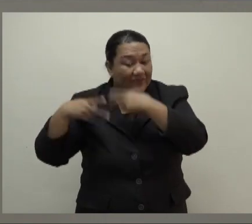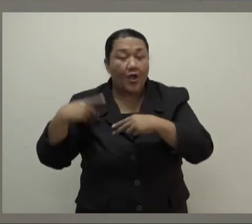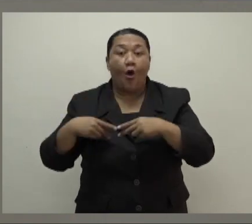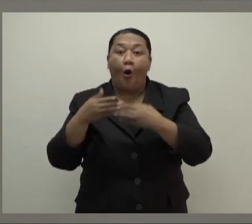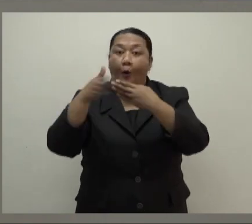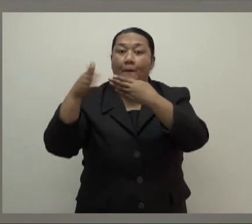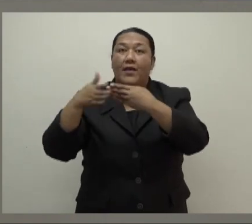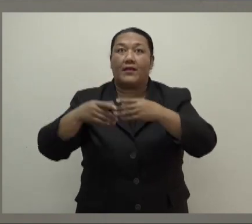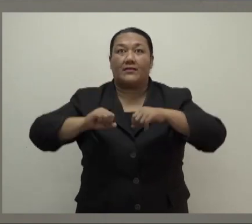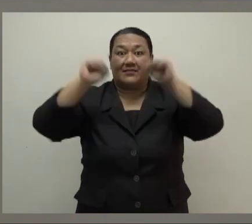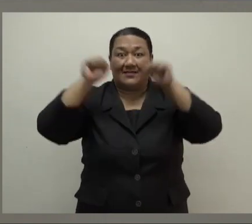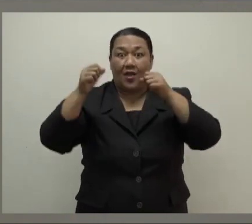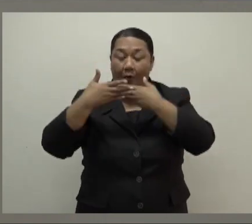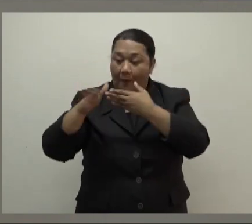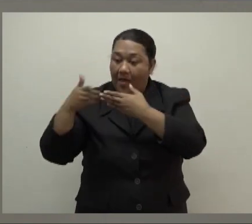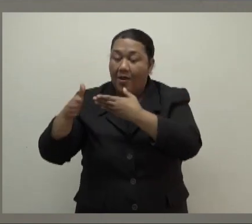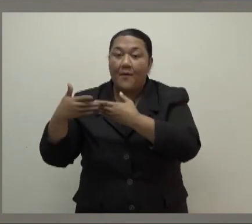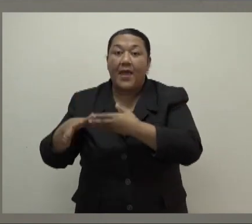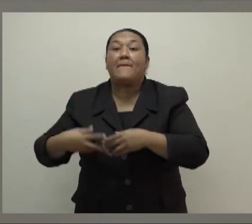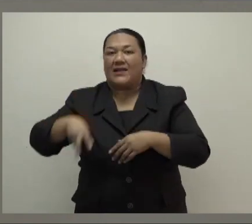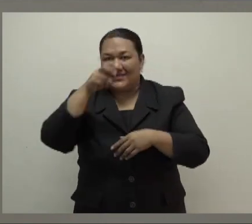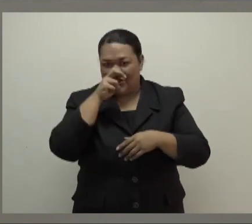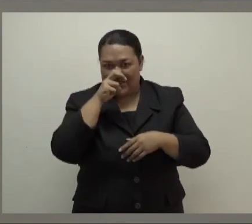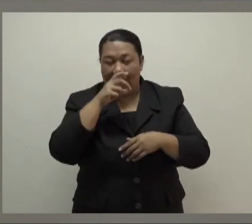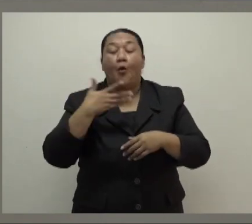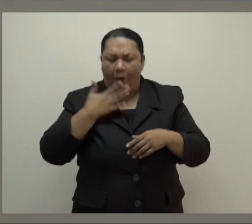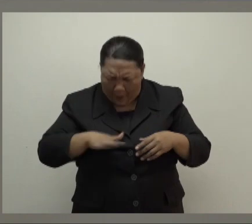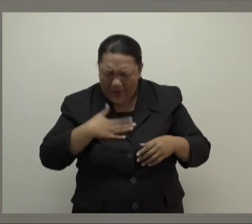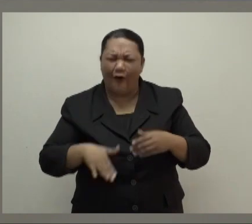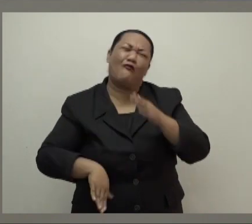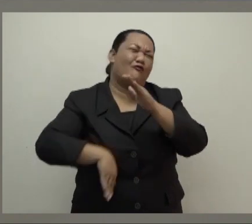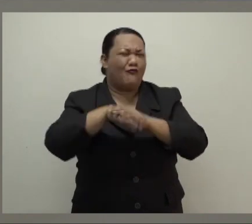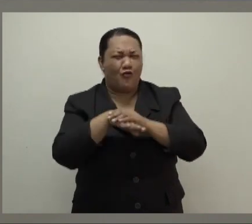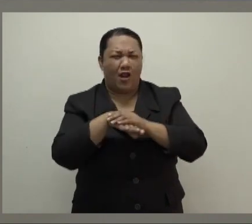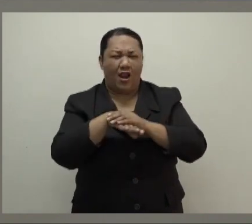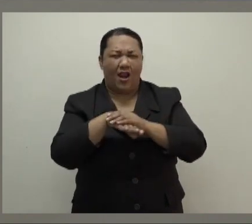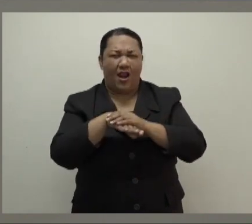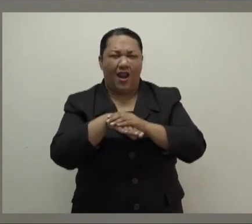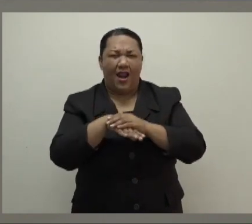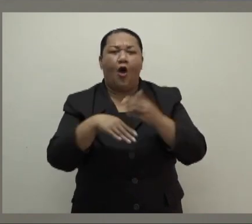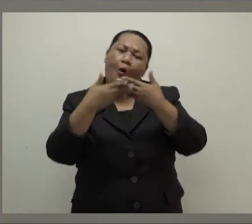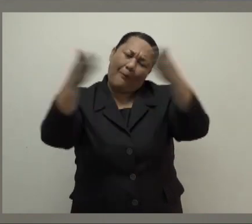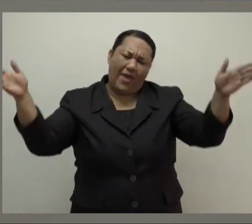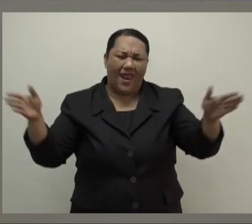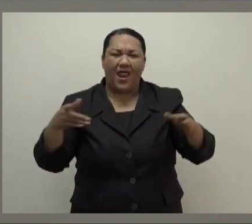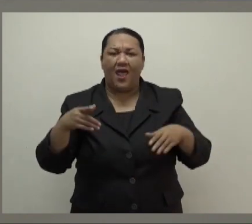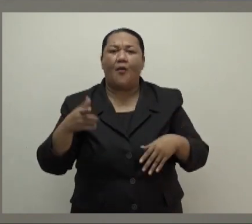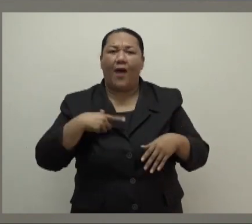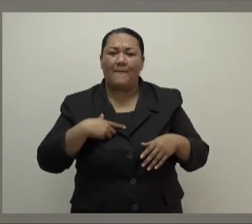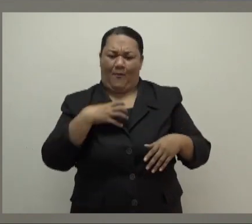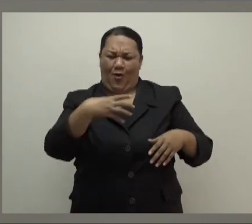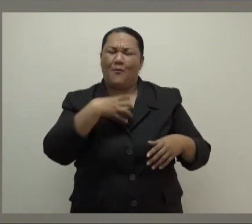currently operating under capacity restrictions to fully reopen and get back more jobs for Fijians.